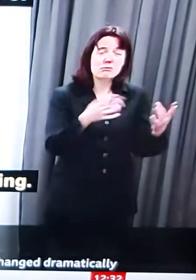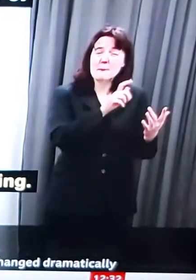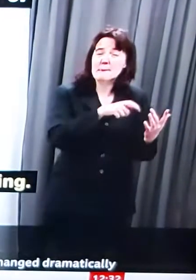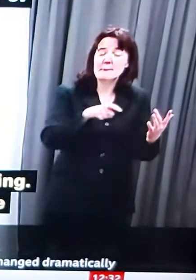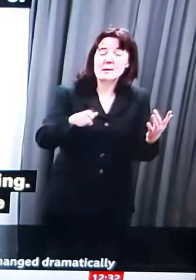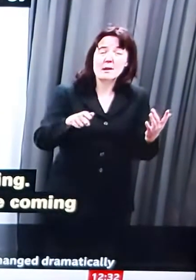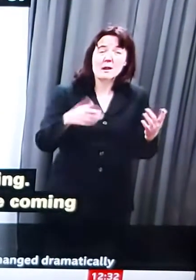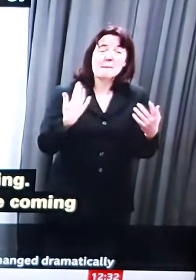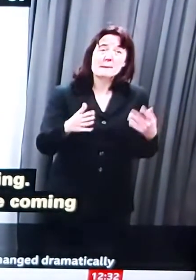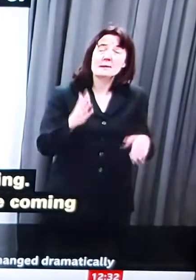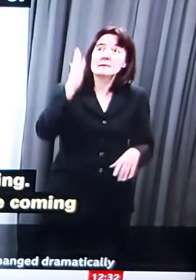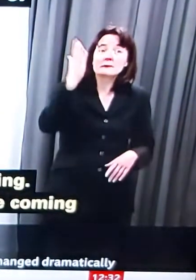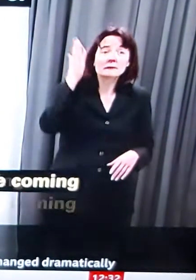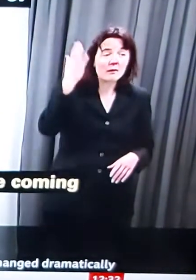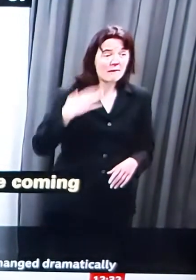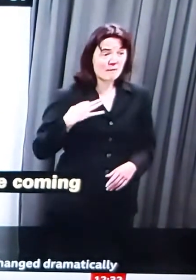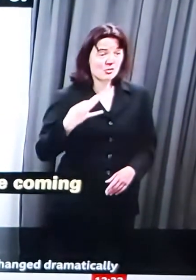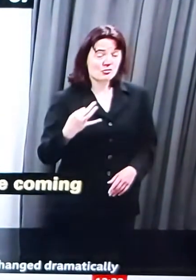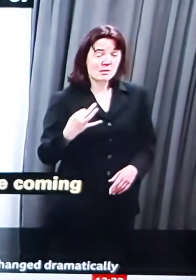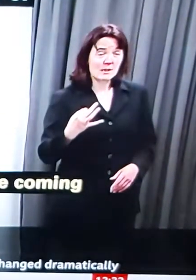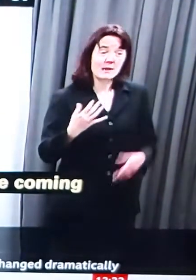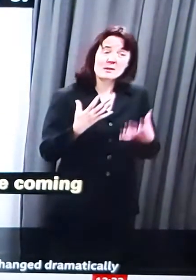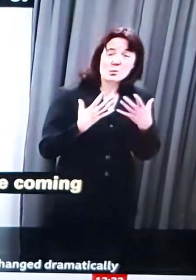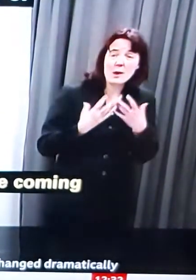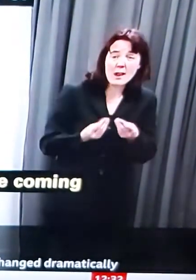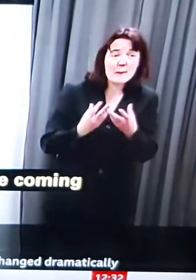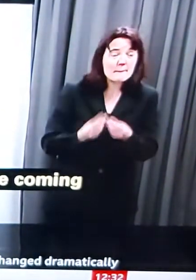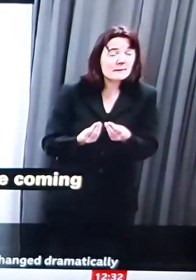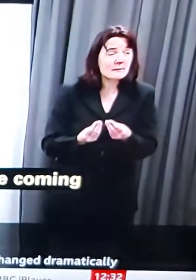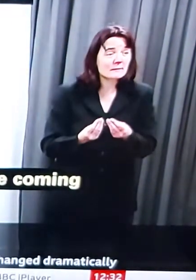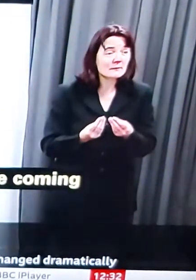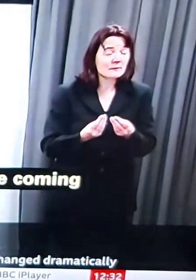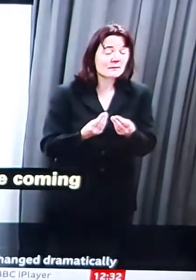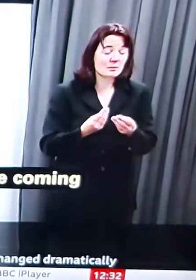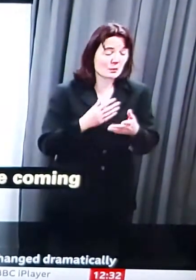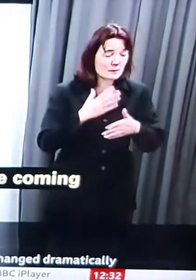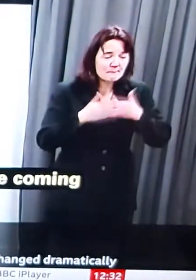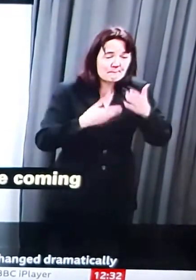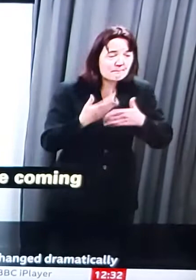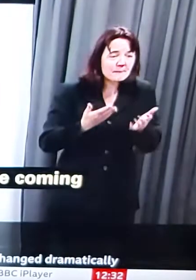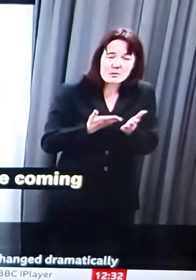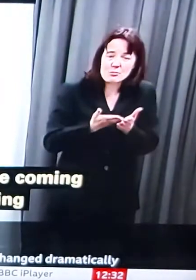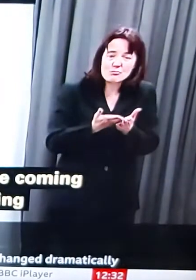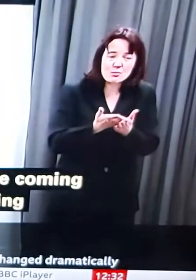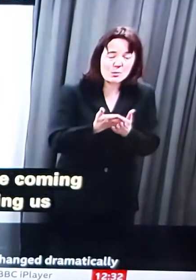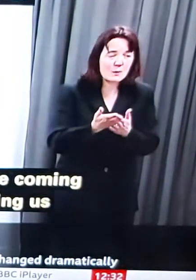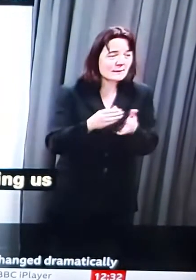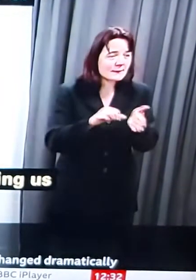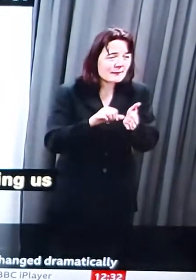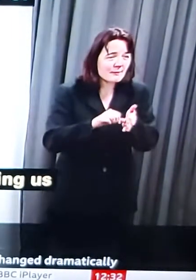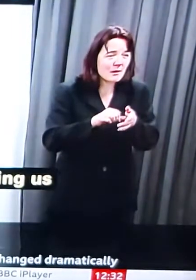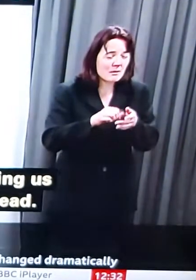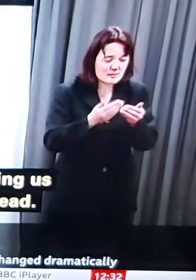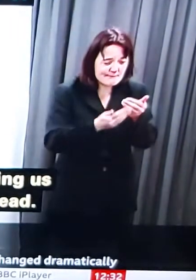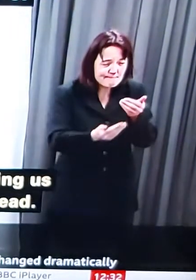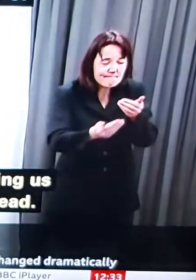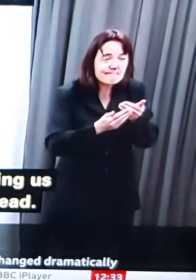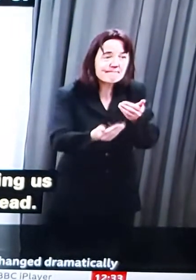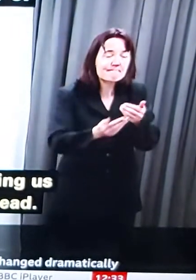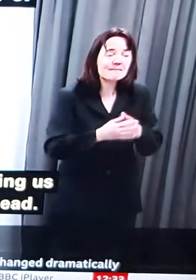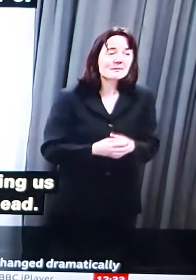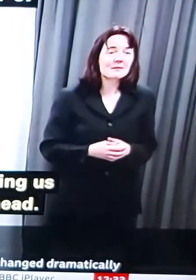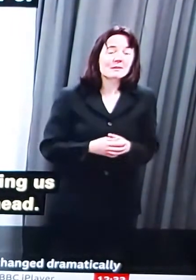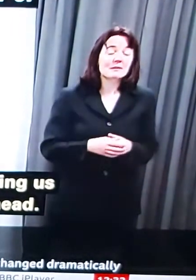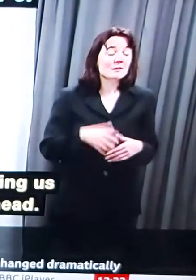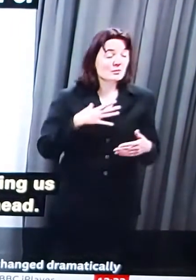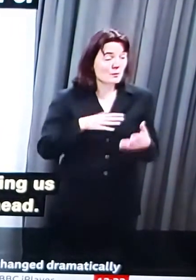to offer help in getting us through the difficult days ahead. And as well as thanking them,